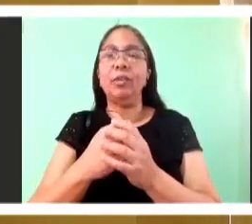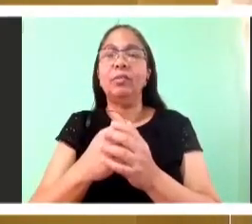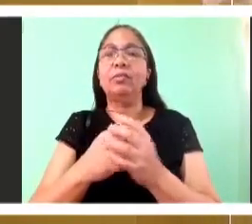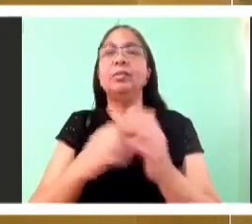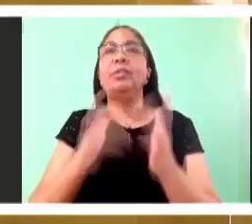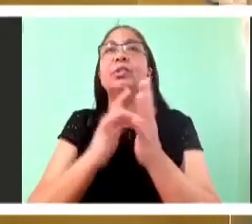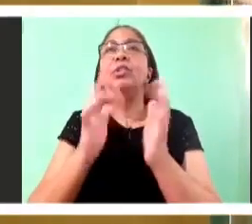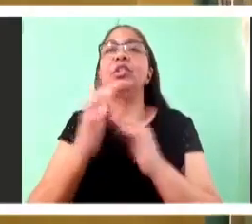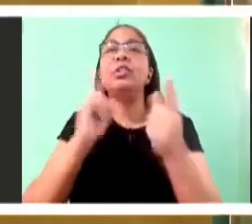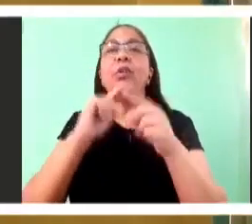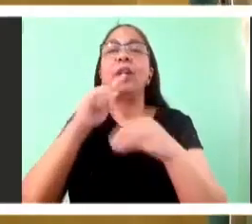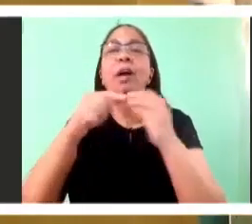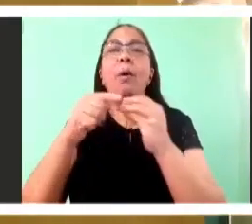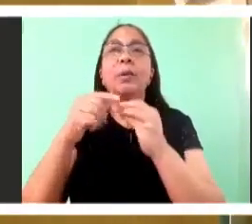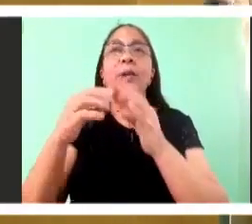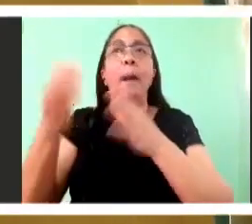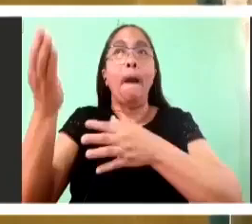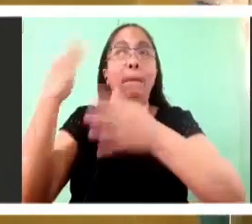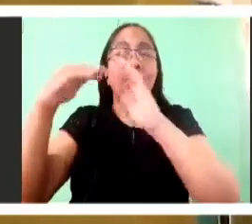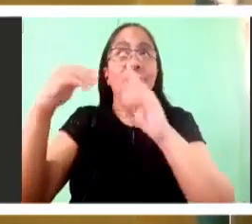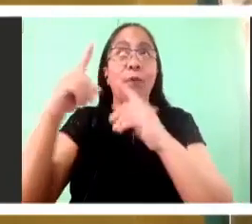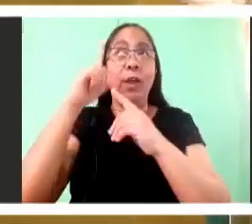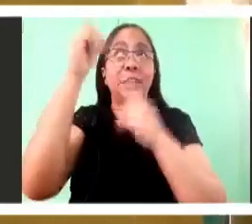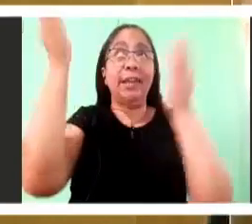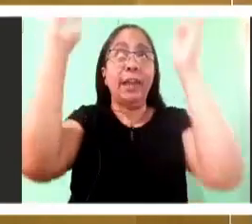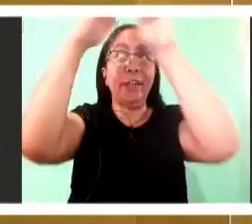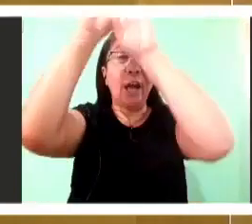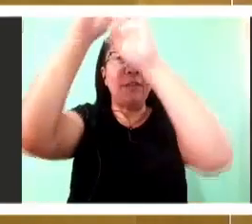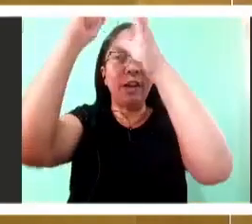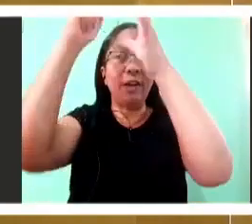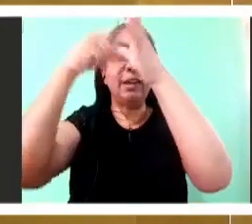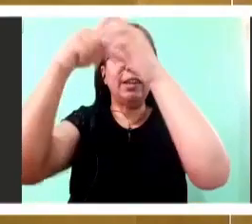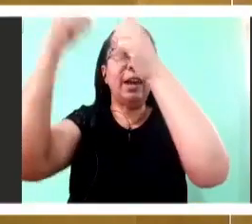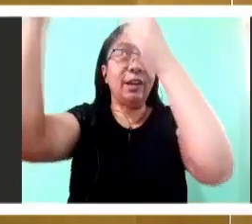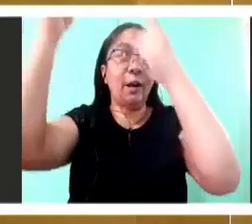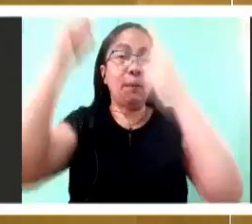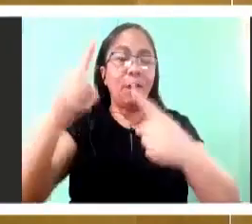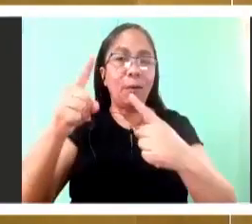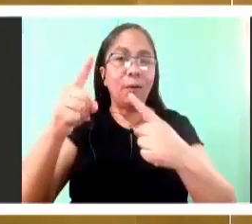he will ascend into heaven and sit in glory with his Father.